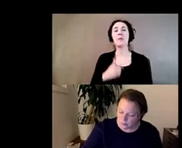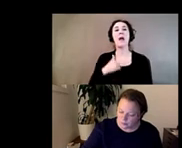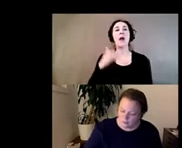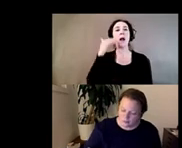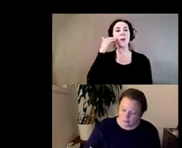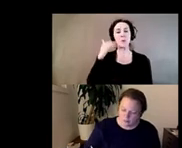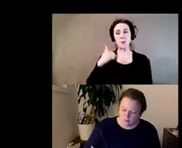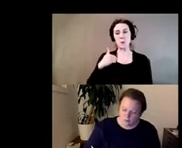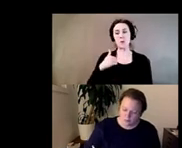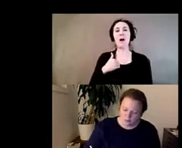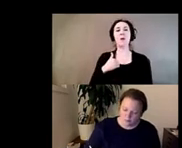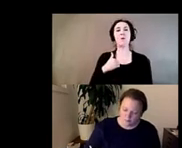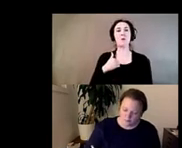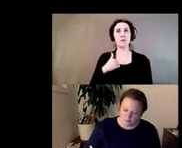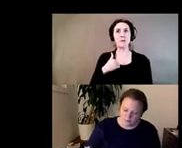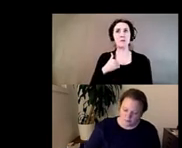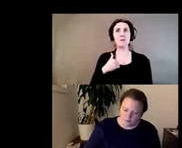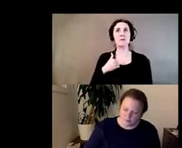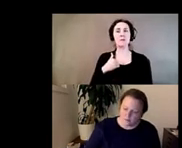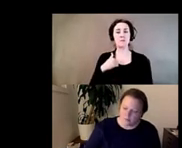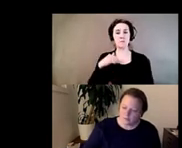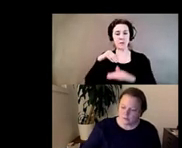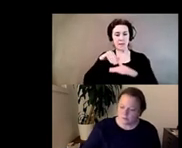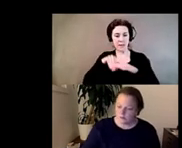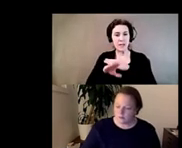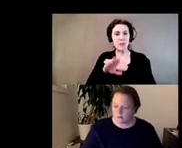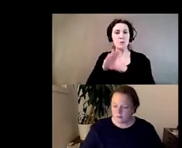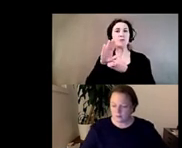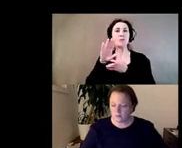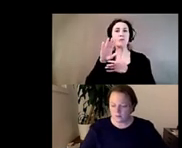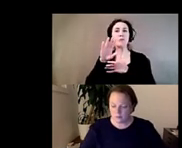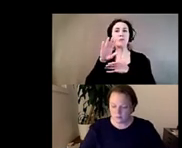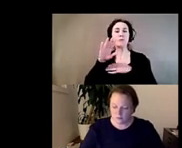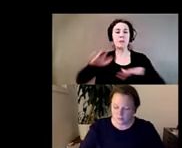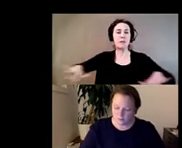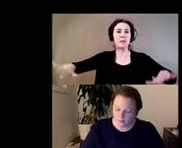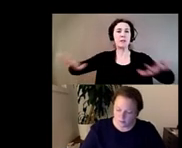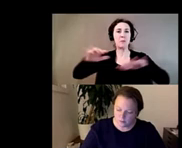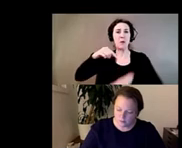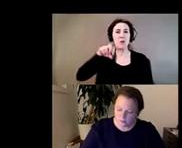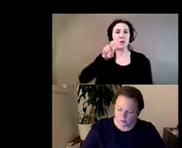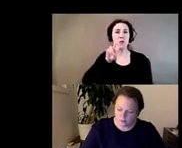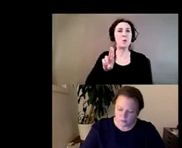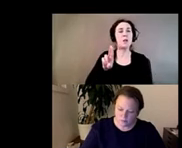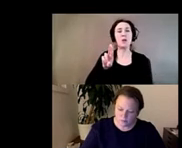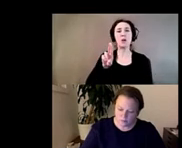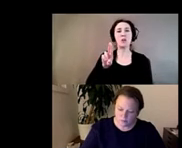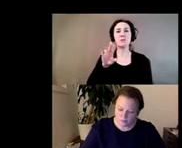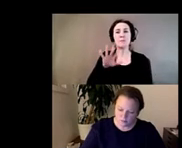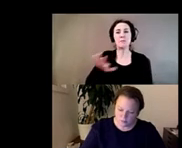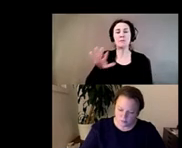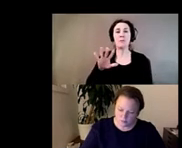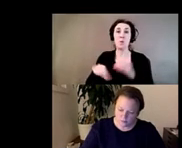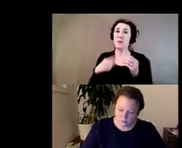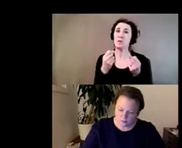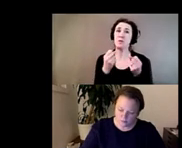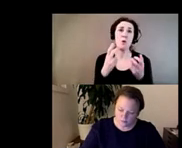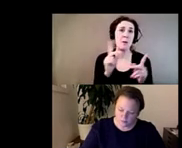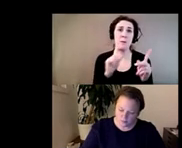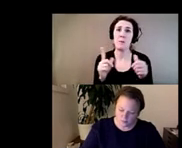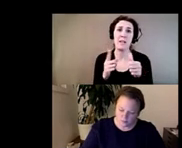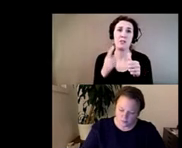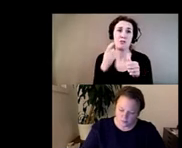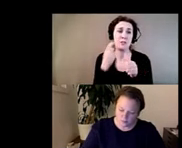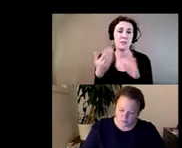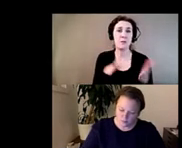um at a moment when so many had just died because of the first wave of the pandemic and the more that i learned